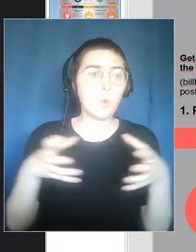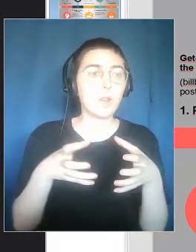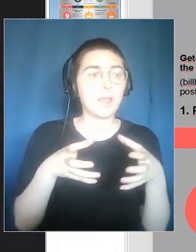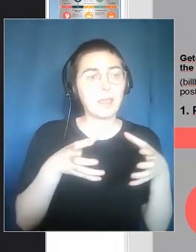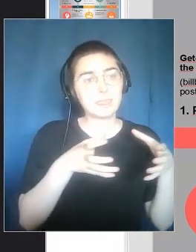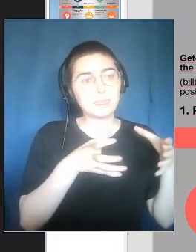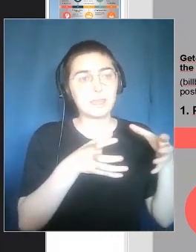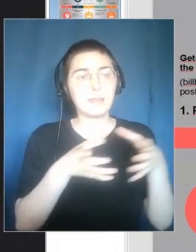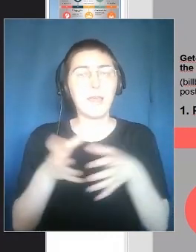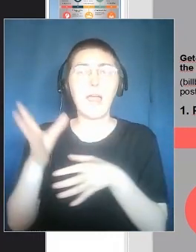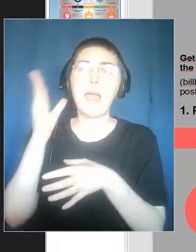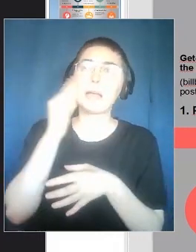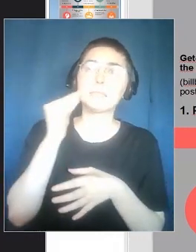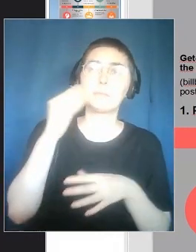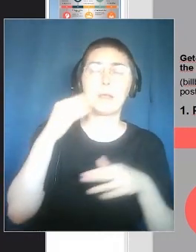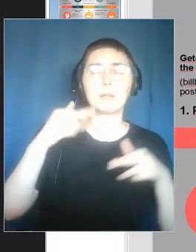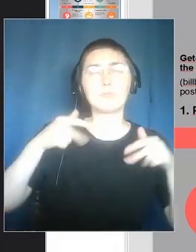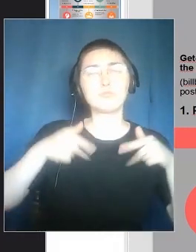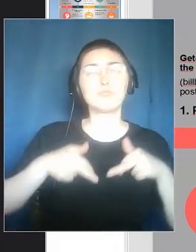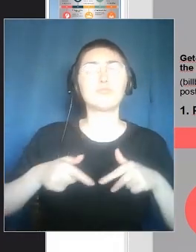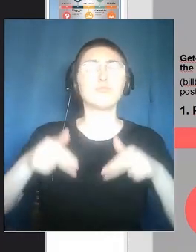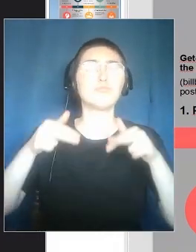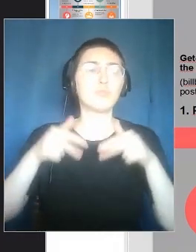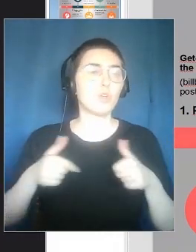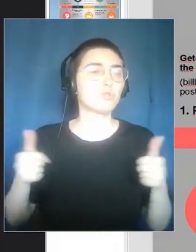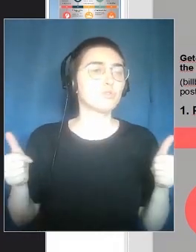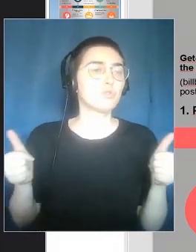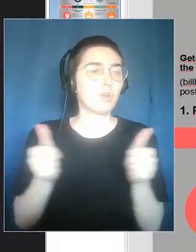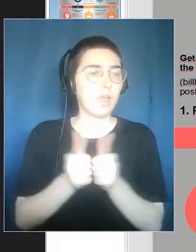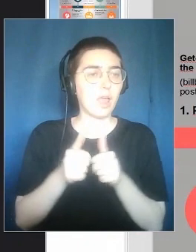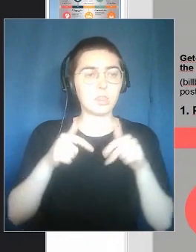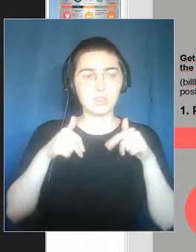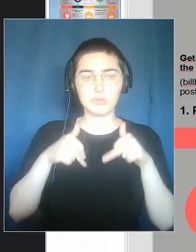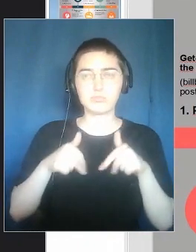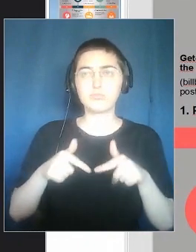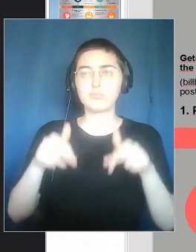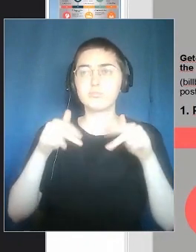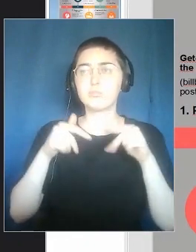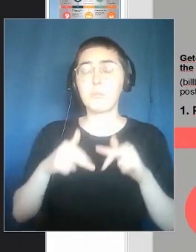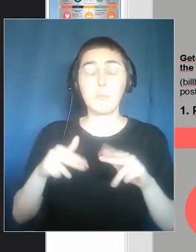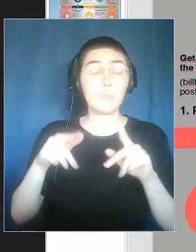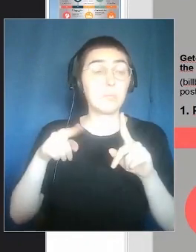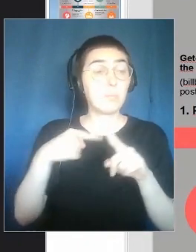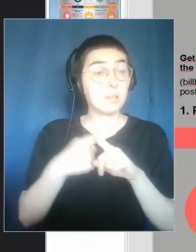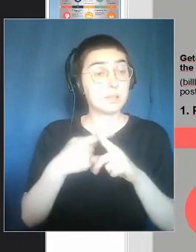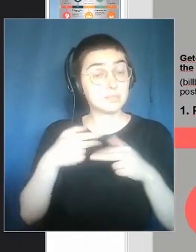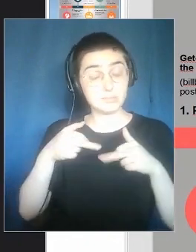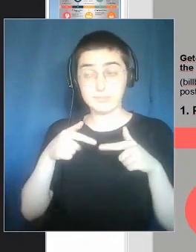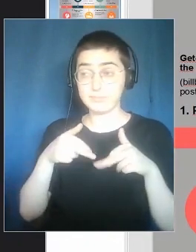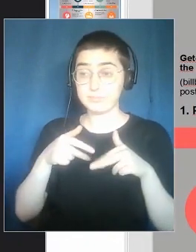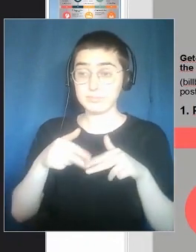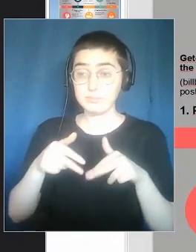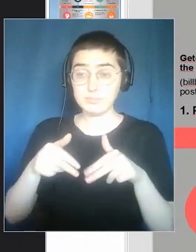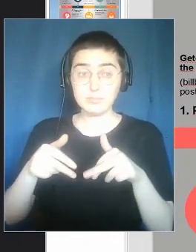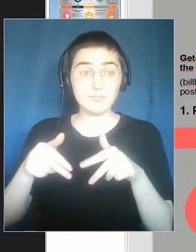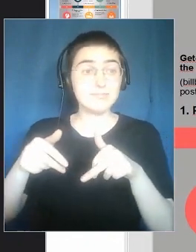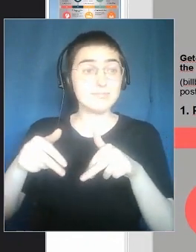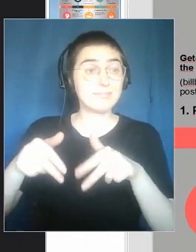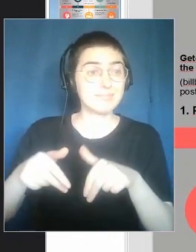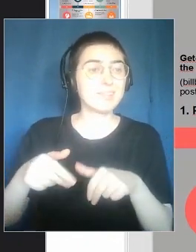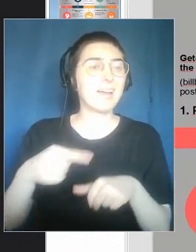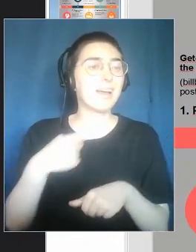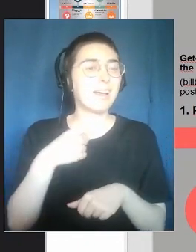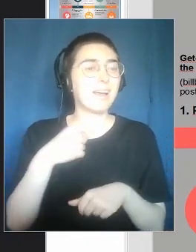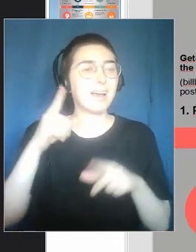they walk, they listen together, and along their path, they are invited.